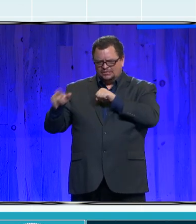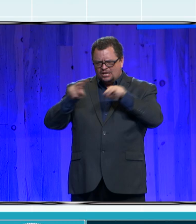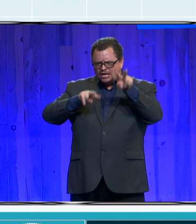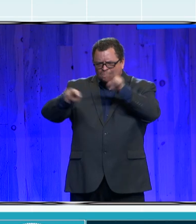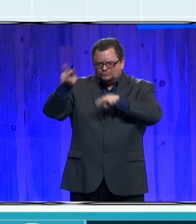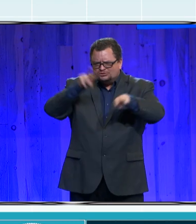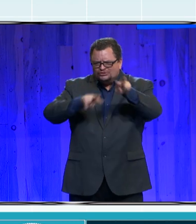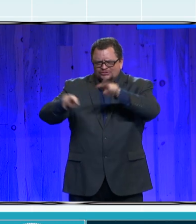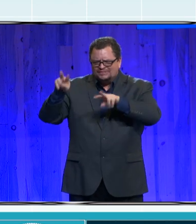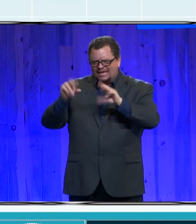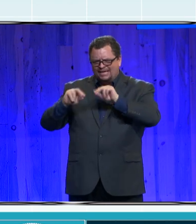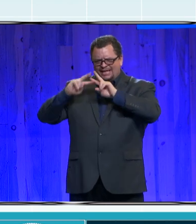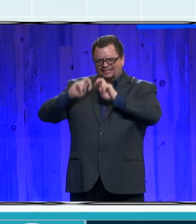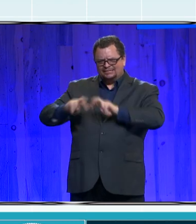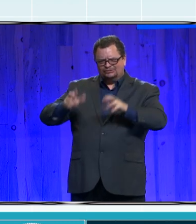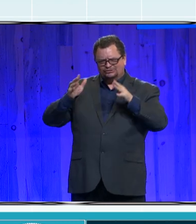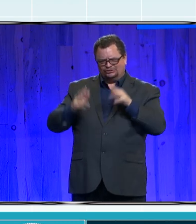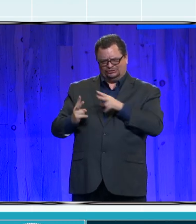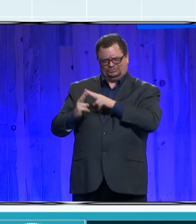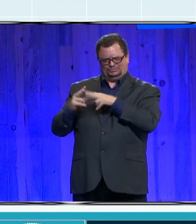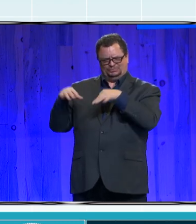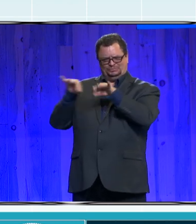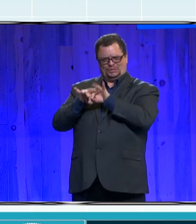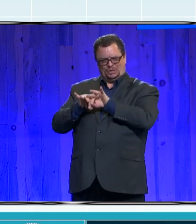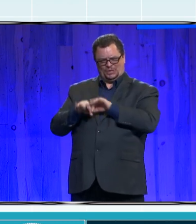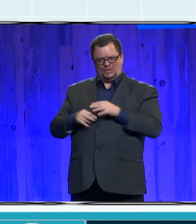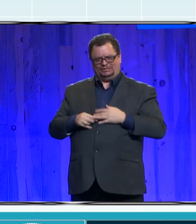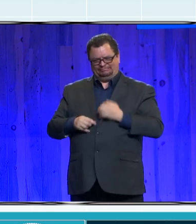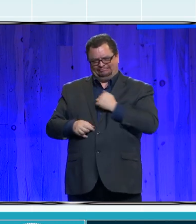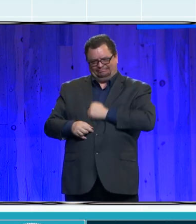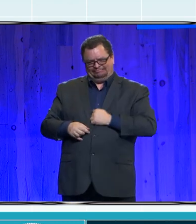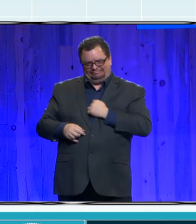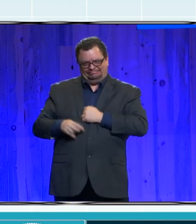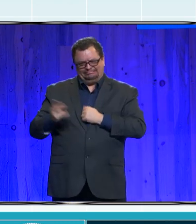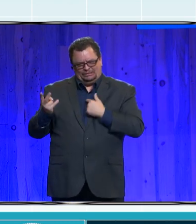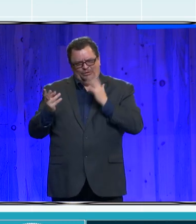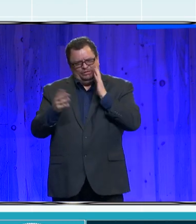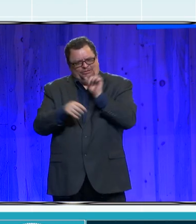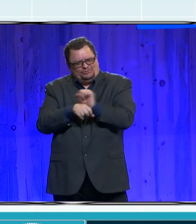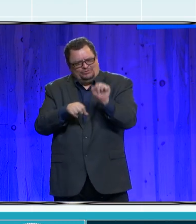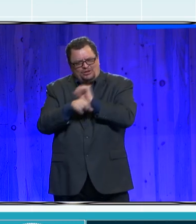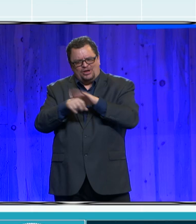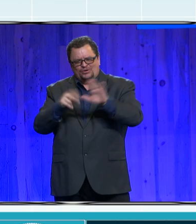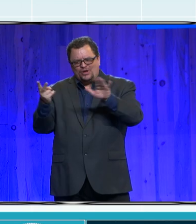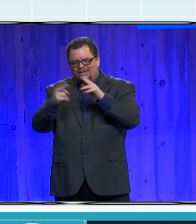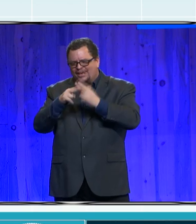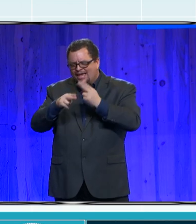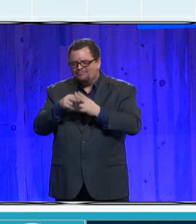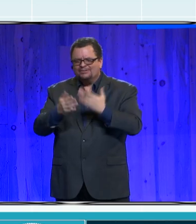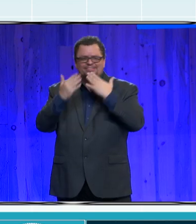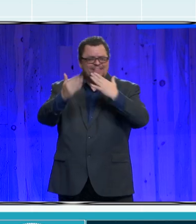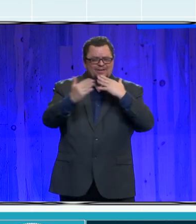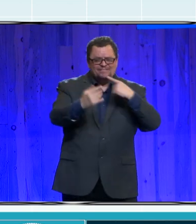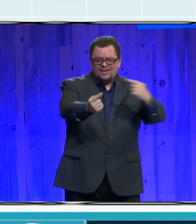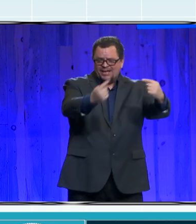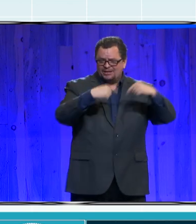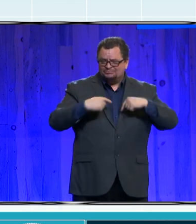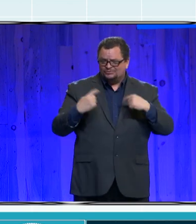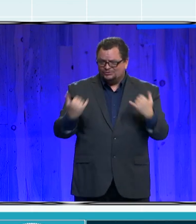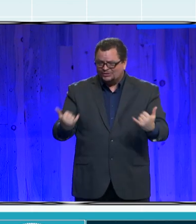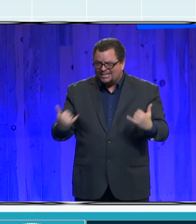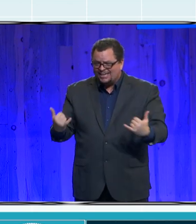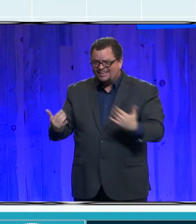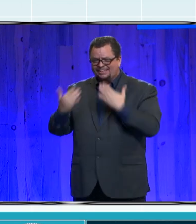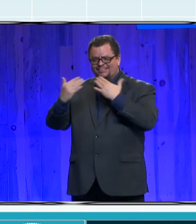Sorry, gentlemen, I will work on those names. Thank you, each and every one of you for being here today, and especially for welcoming me to this